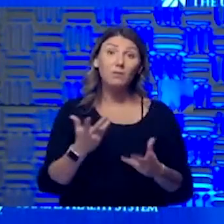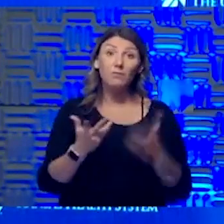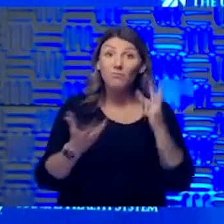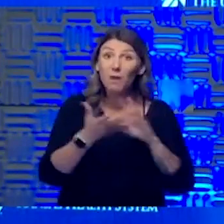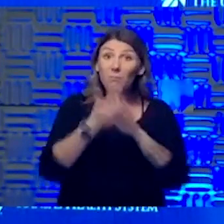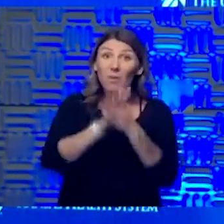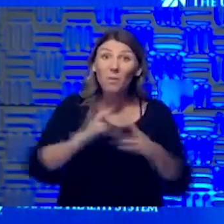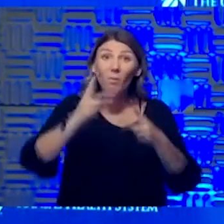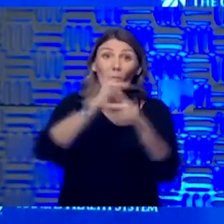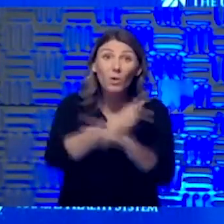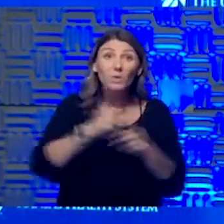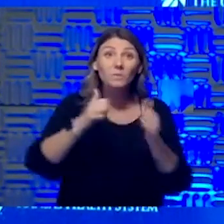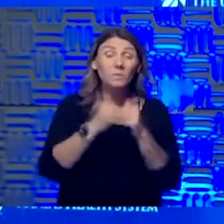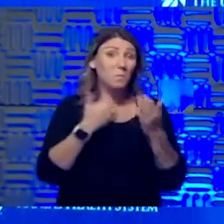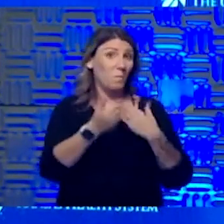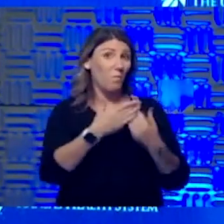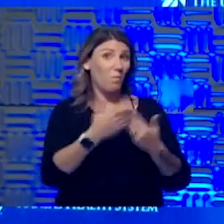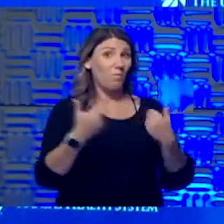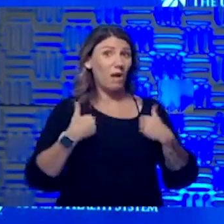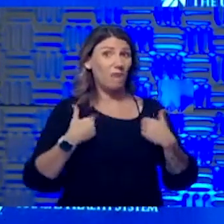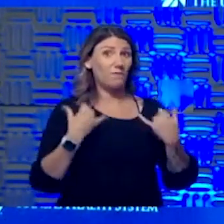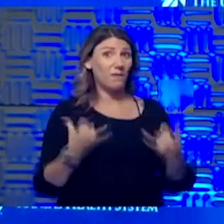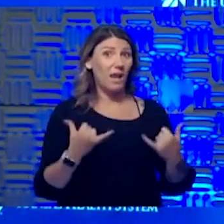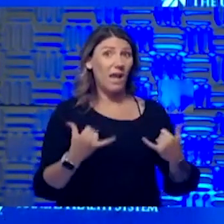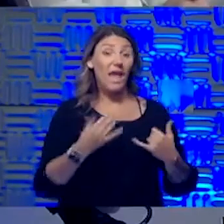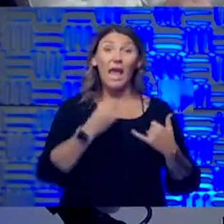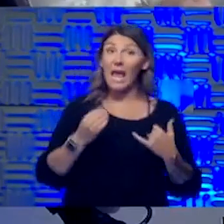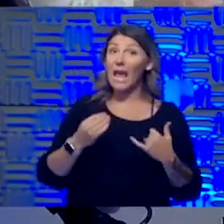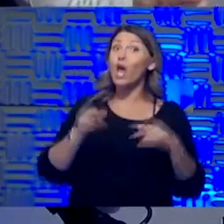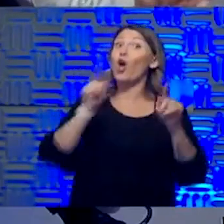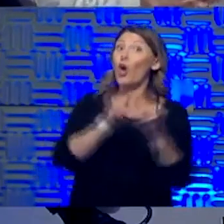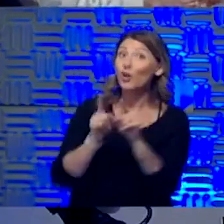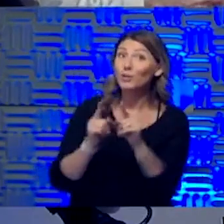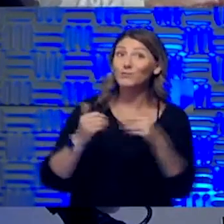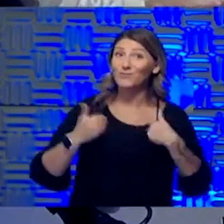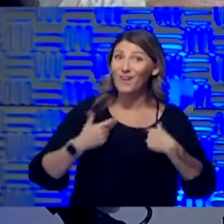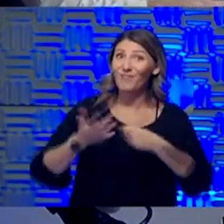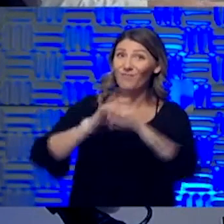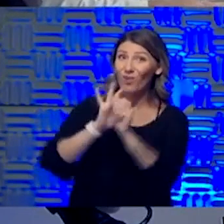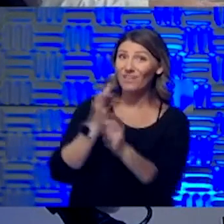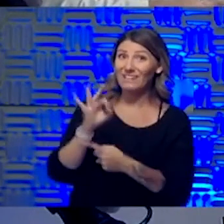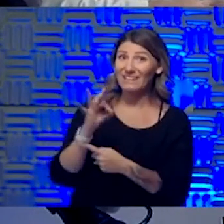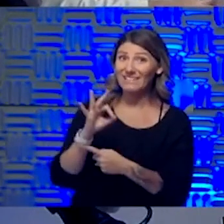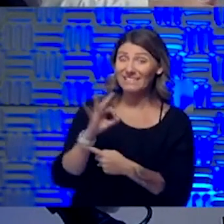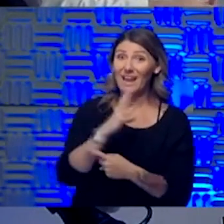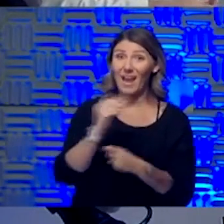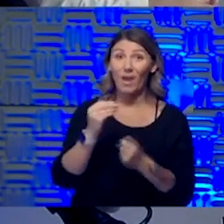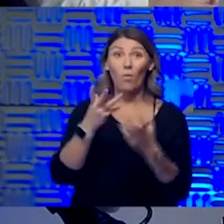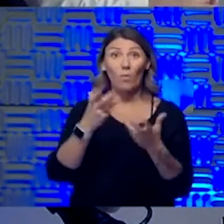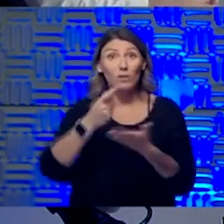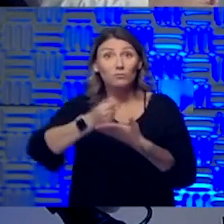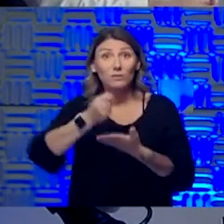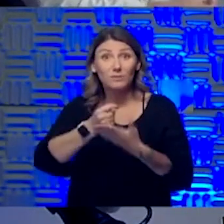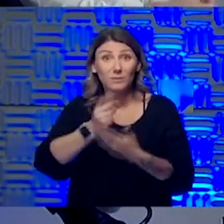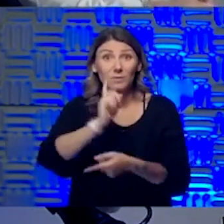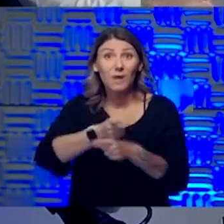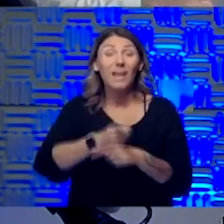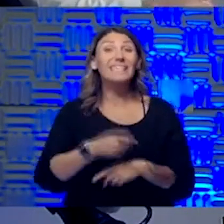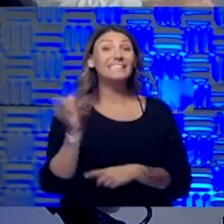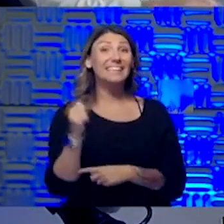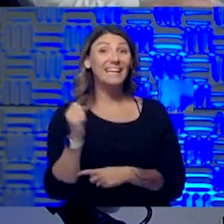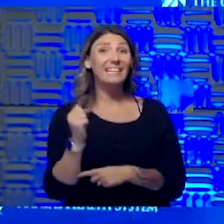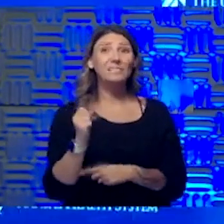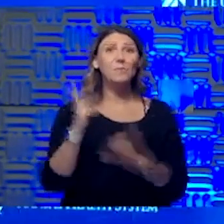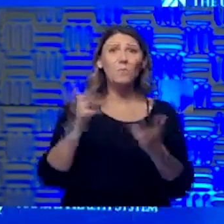disease. it already true? Yeah. And you could have COVID and we want to take that. And I think that the point is